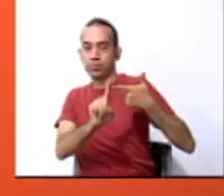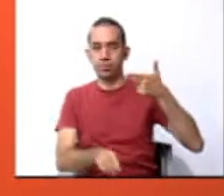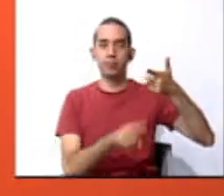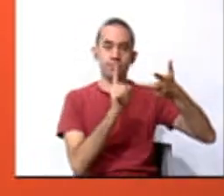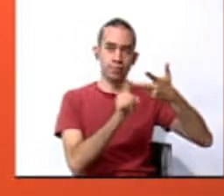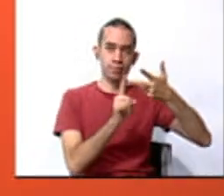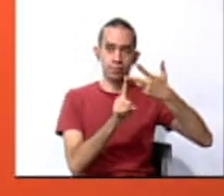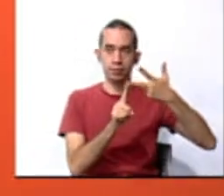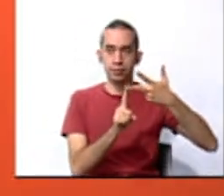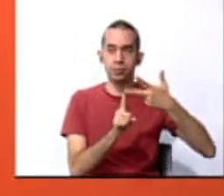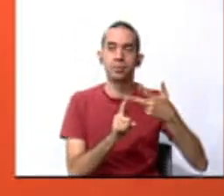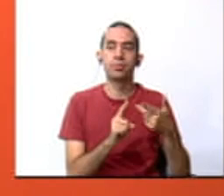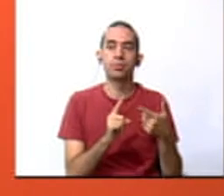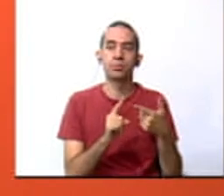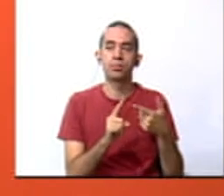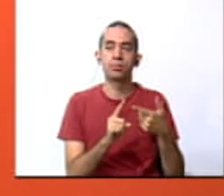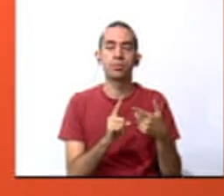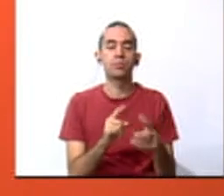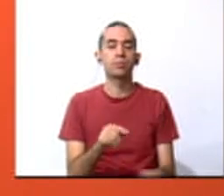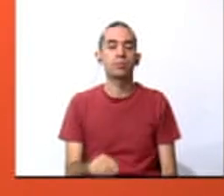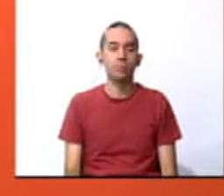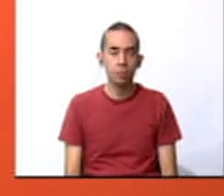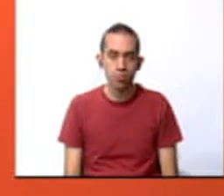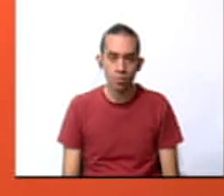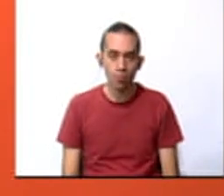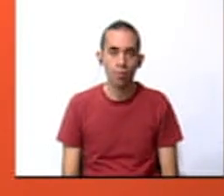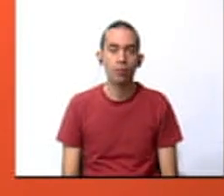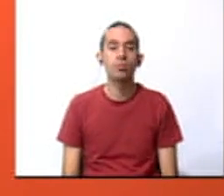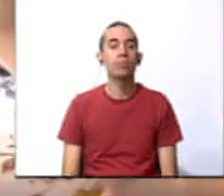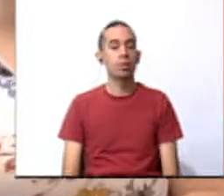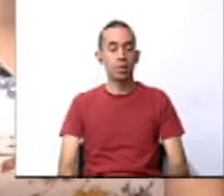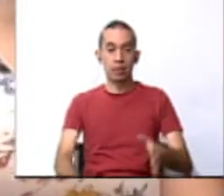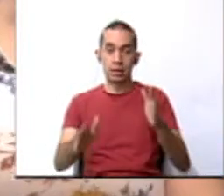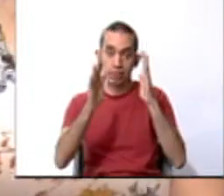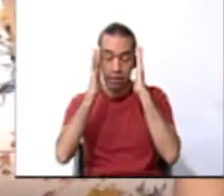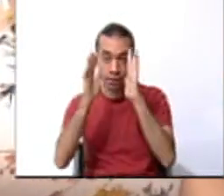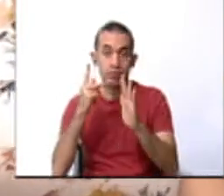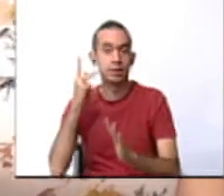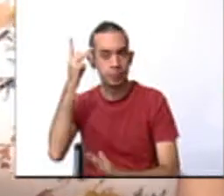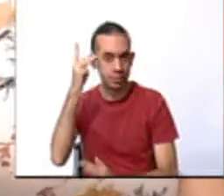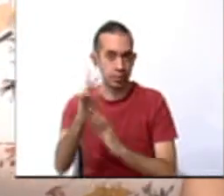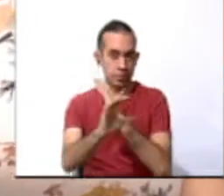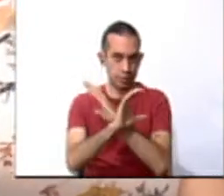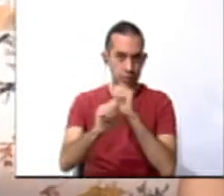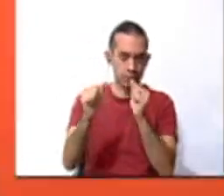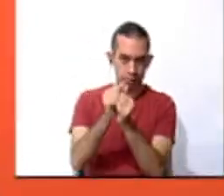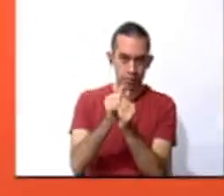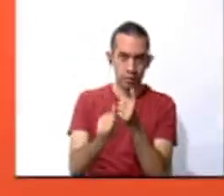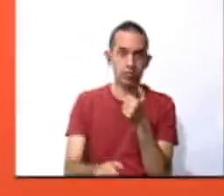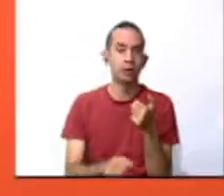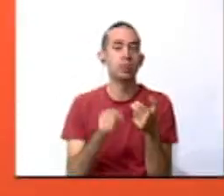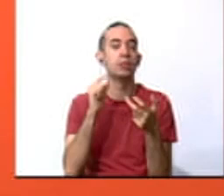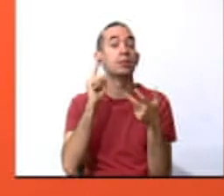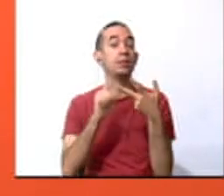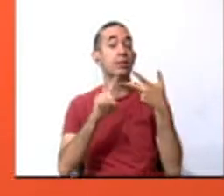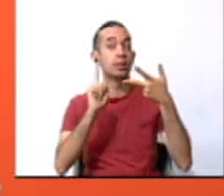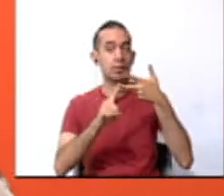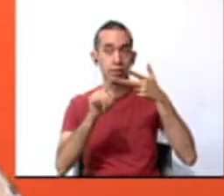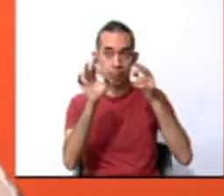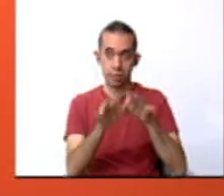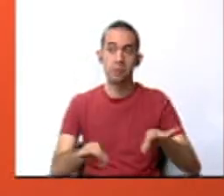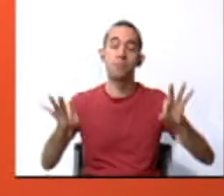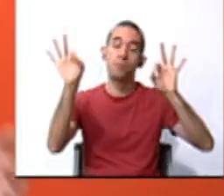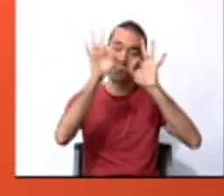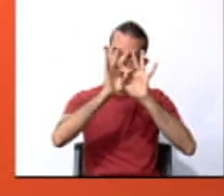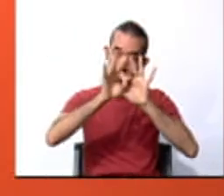you must listen to your parents and be safe with them. Number three, it's important to have